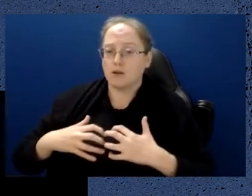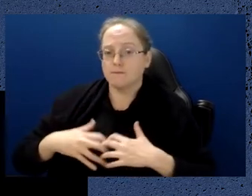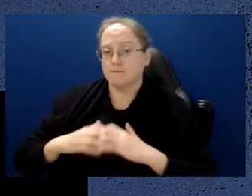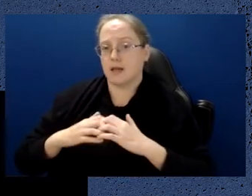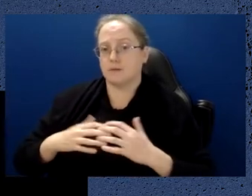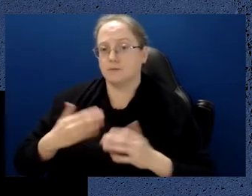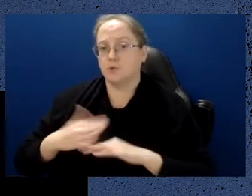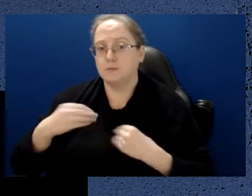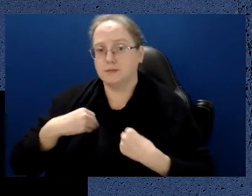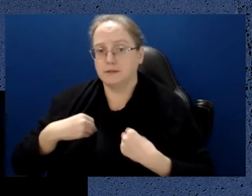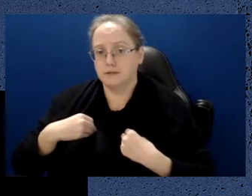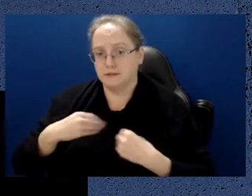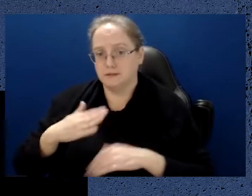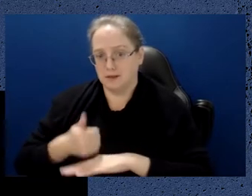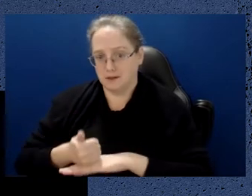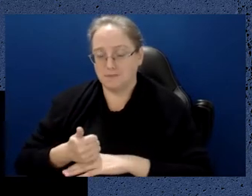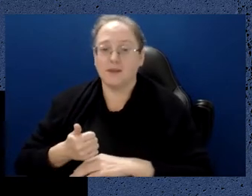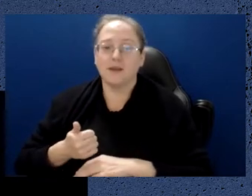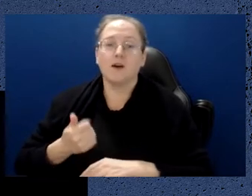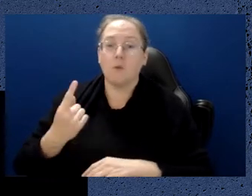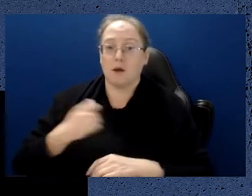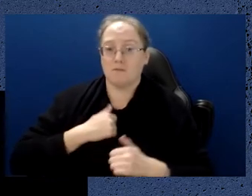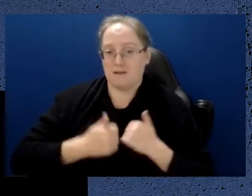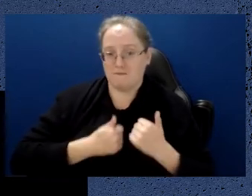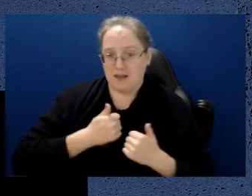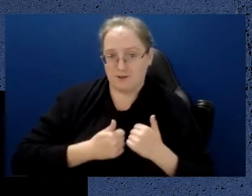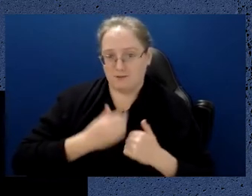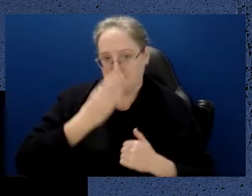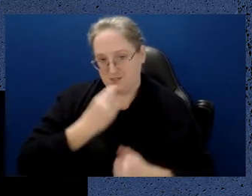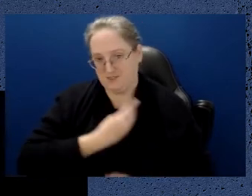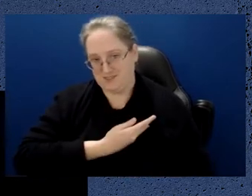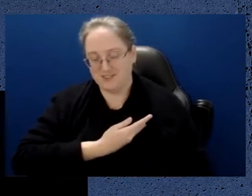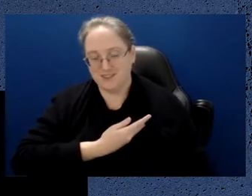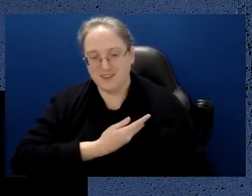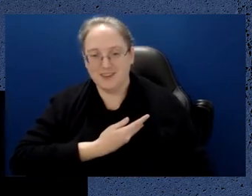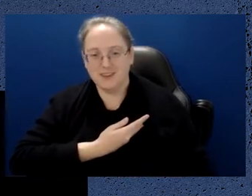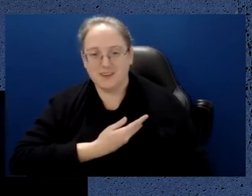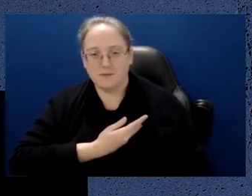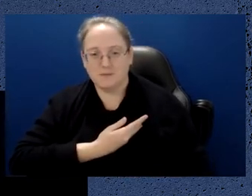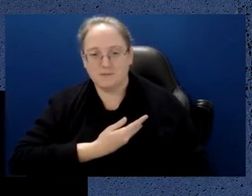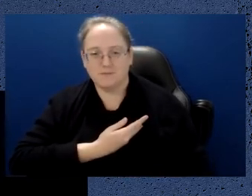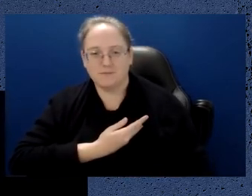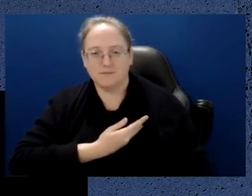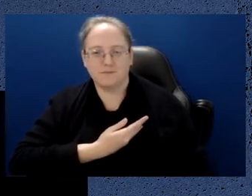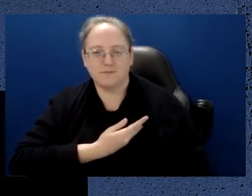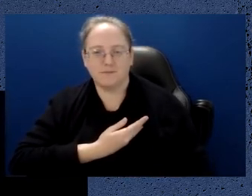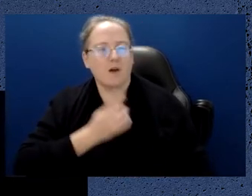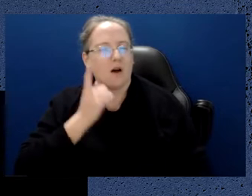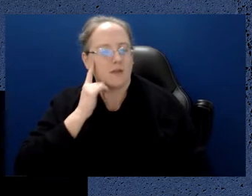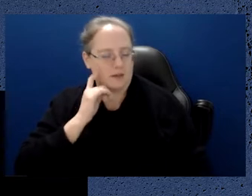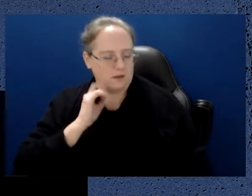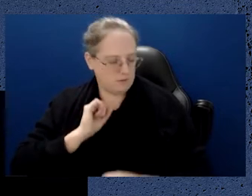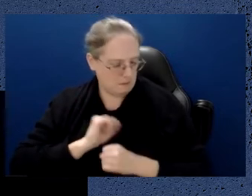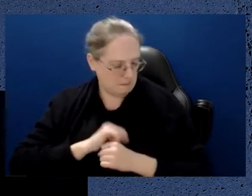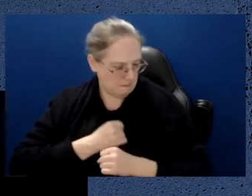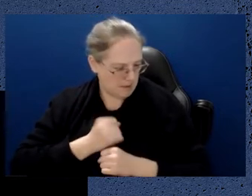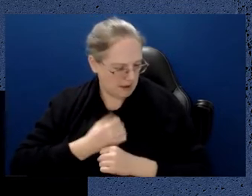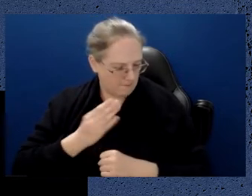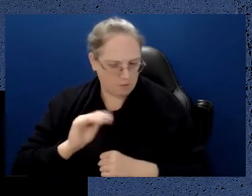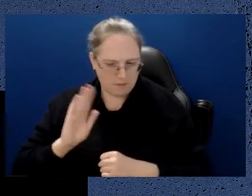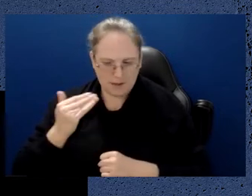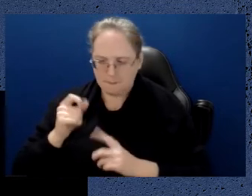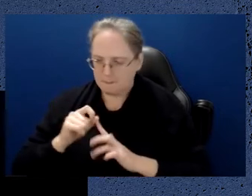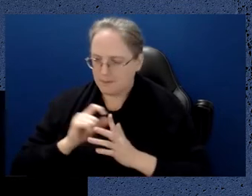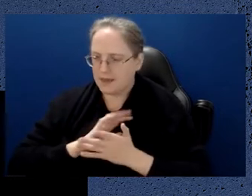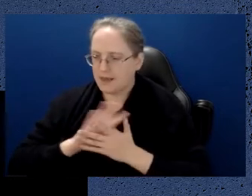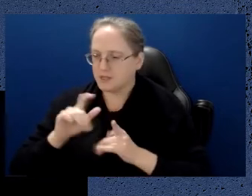diagrams, which I believe is produced by a PhD graduate